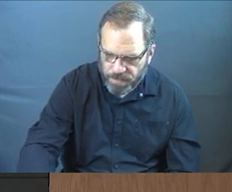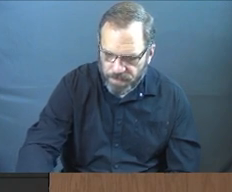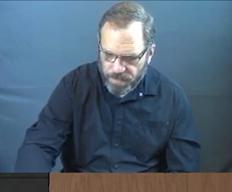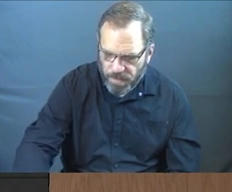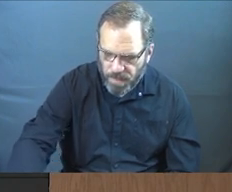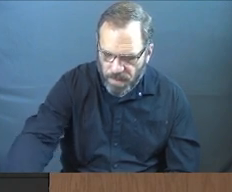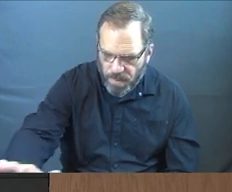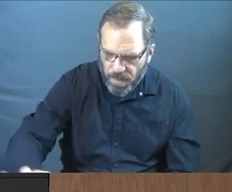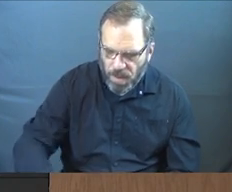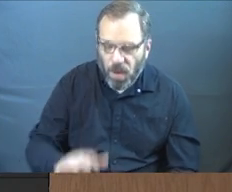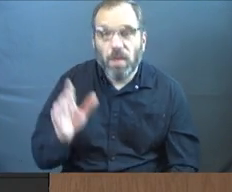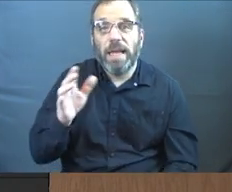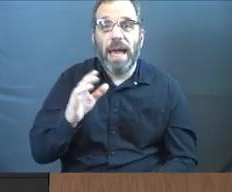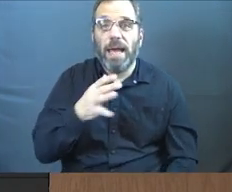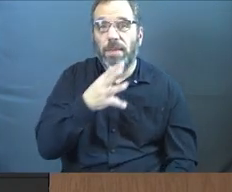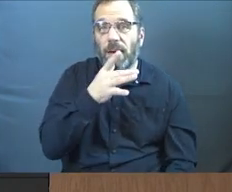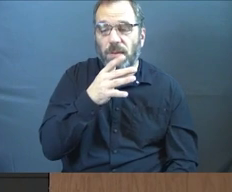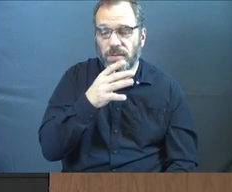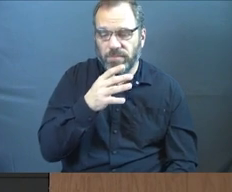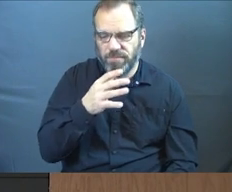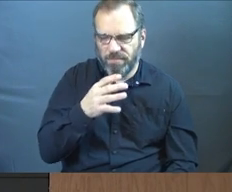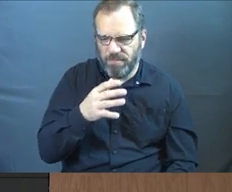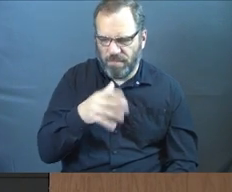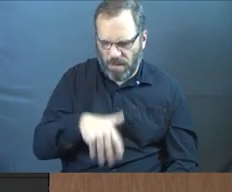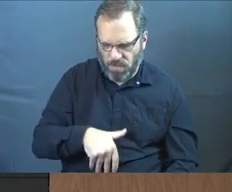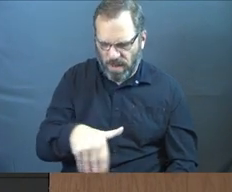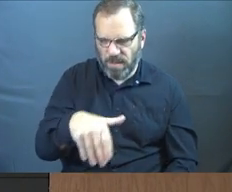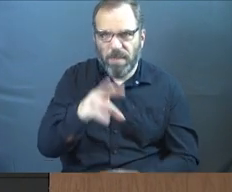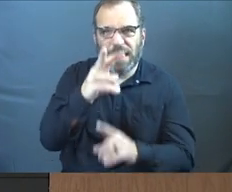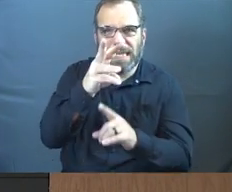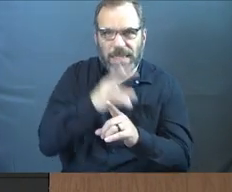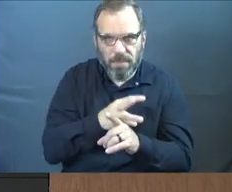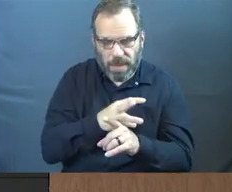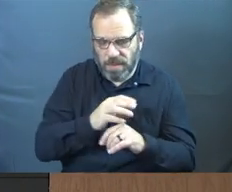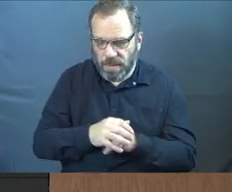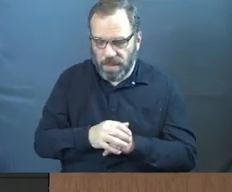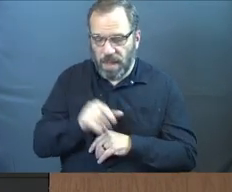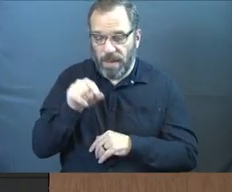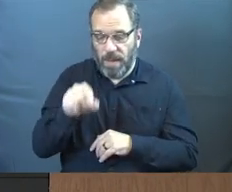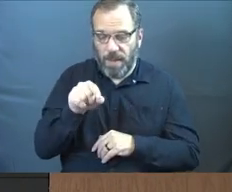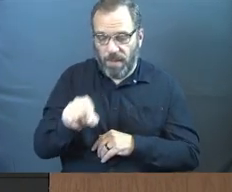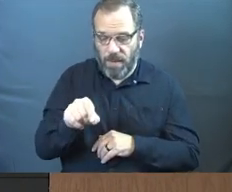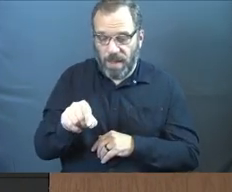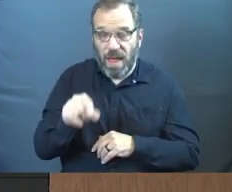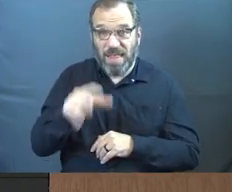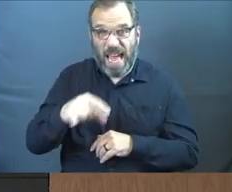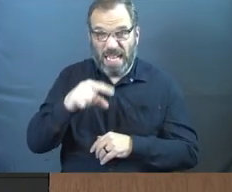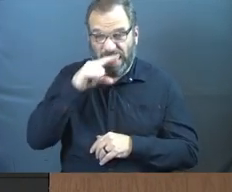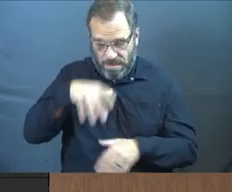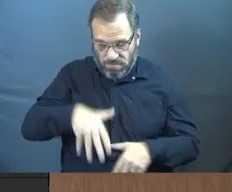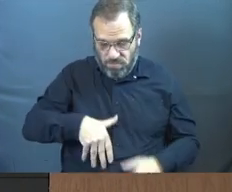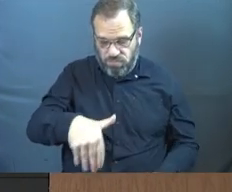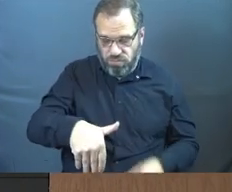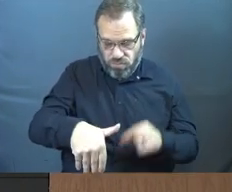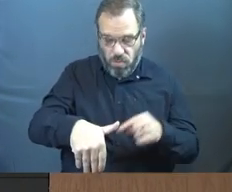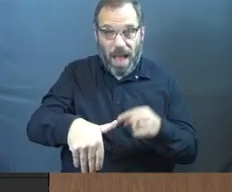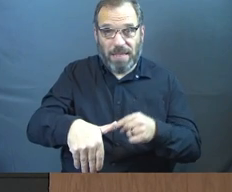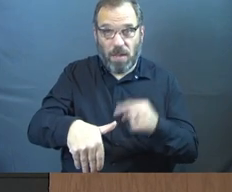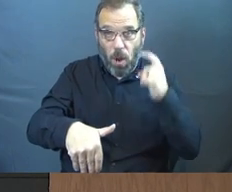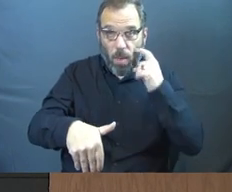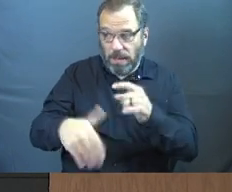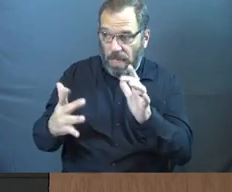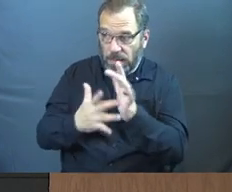The mother is in her sixth month in that passage. And the, the unborn child in the womb